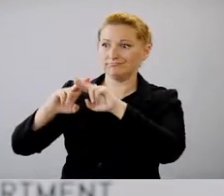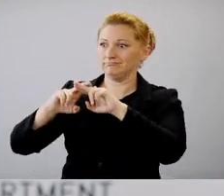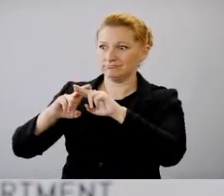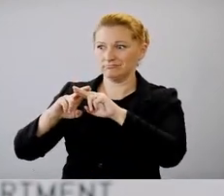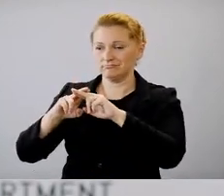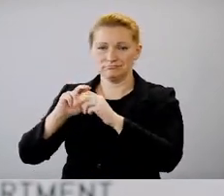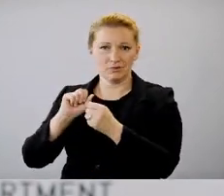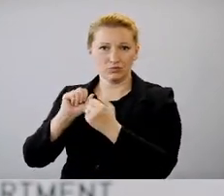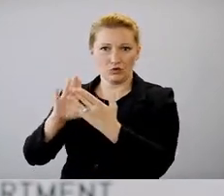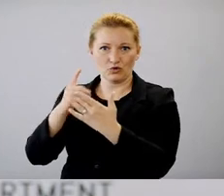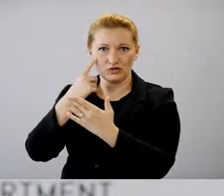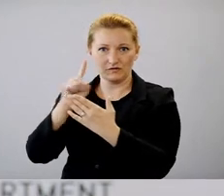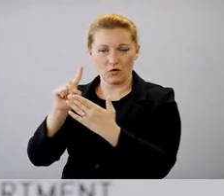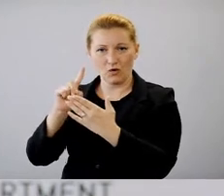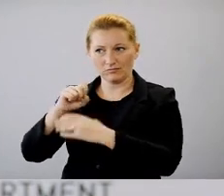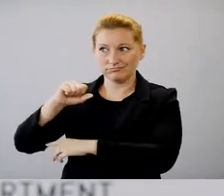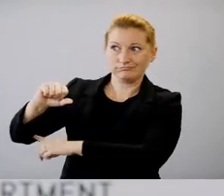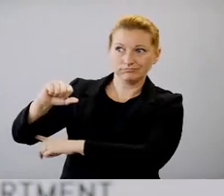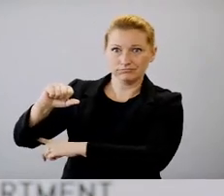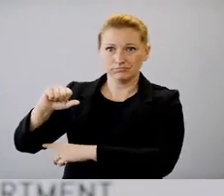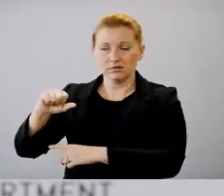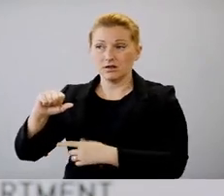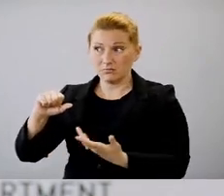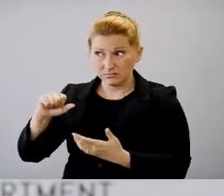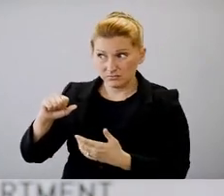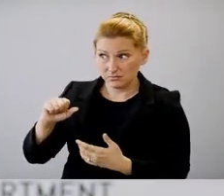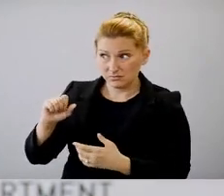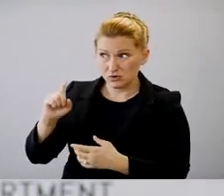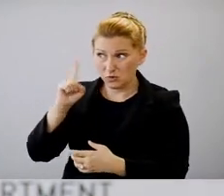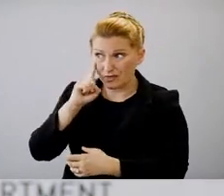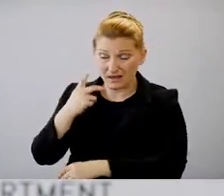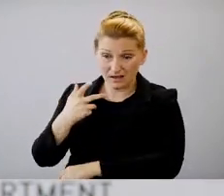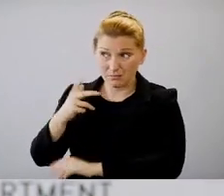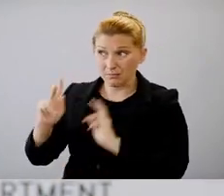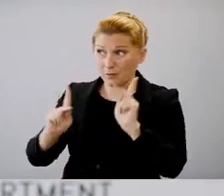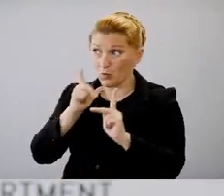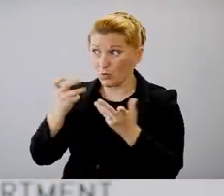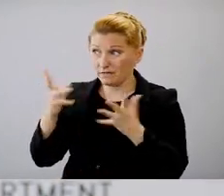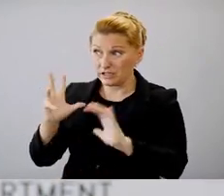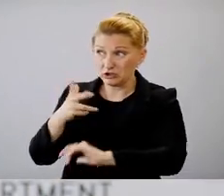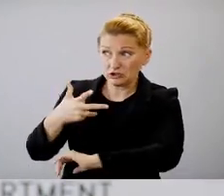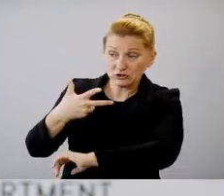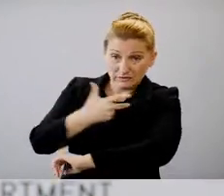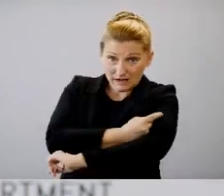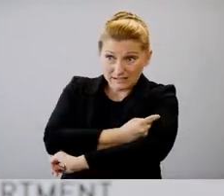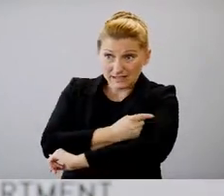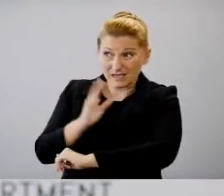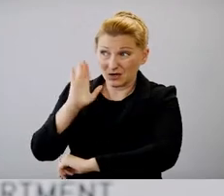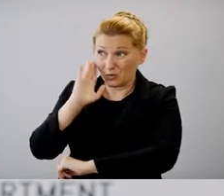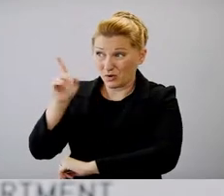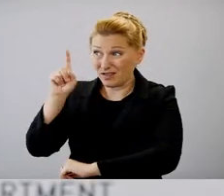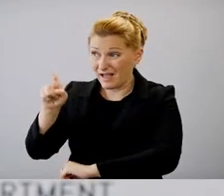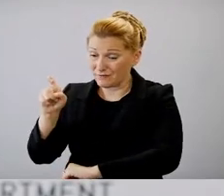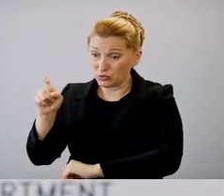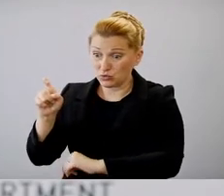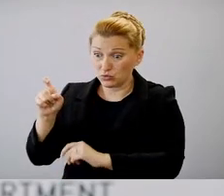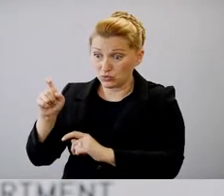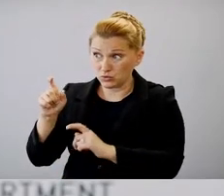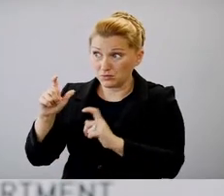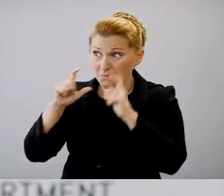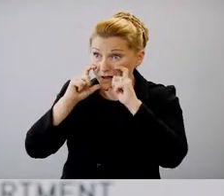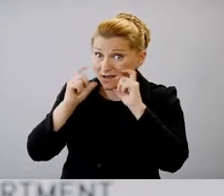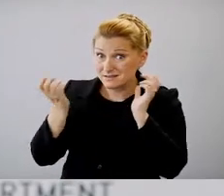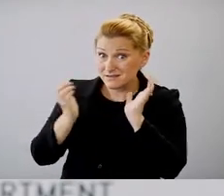but would there ever be a point where maybe even vaccinated individuals would have to go back to wearing a mask,